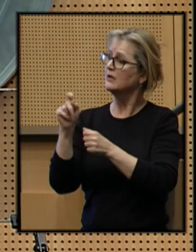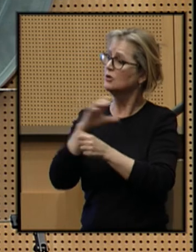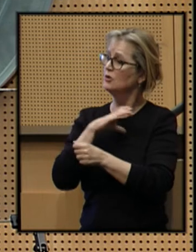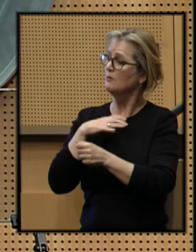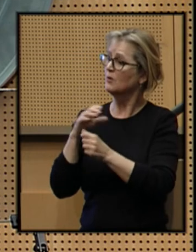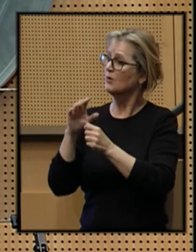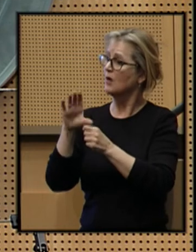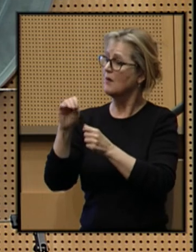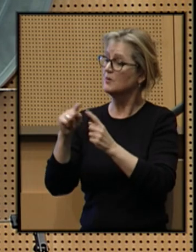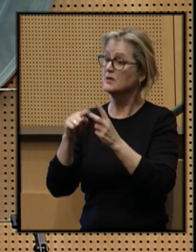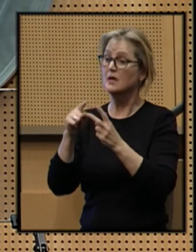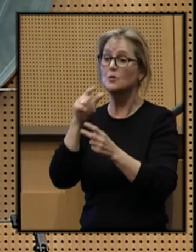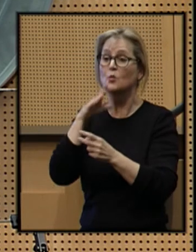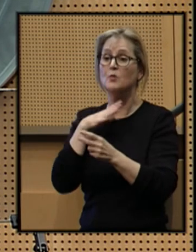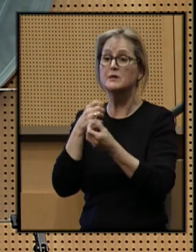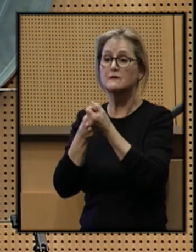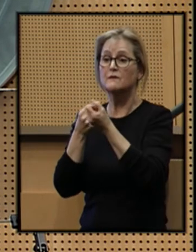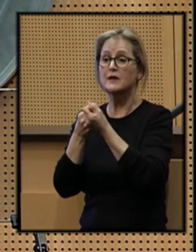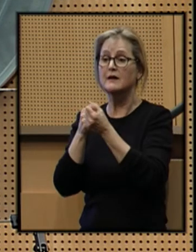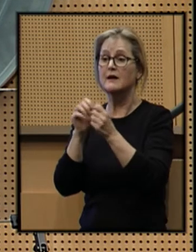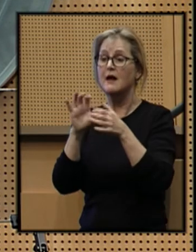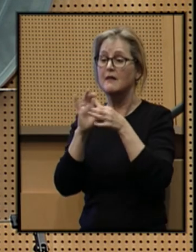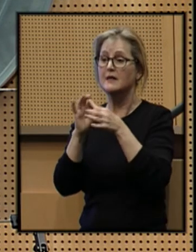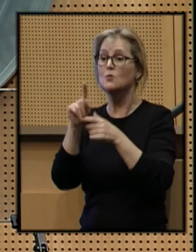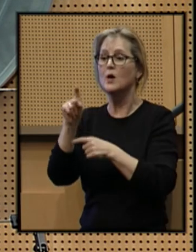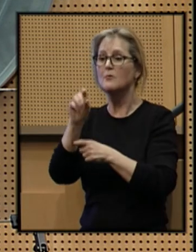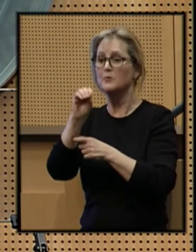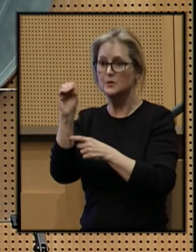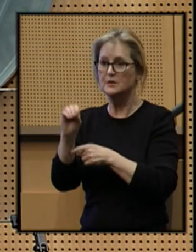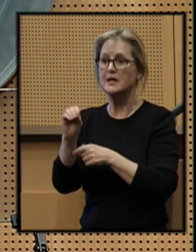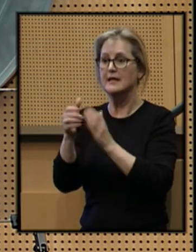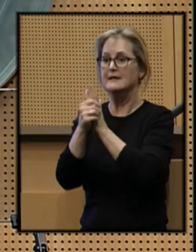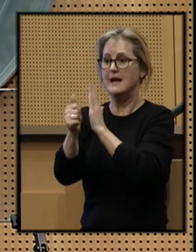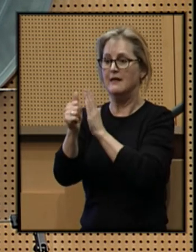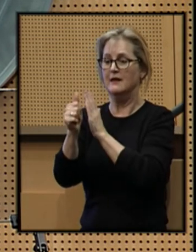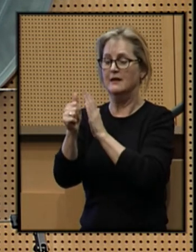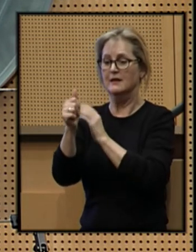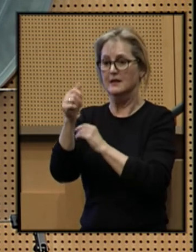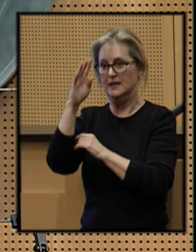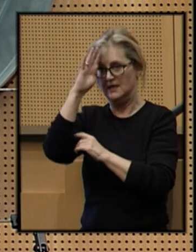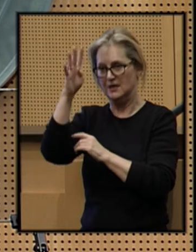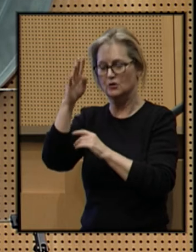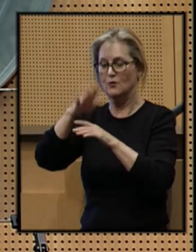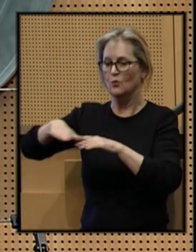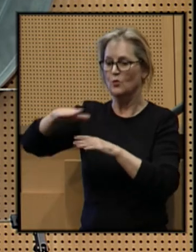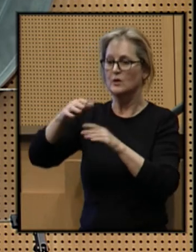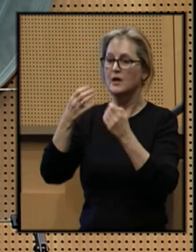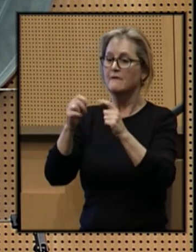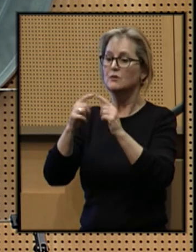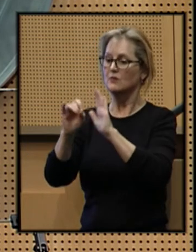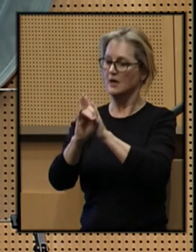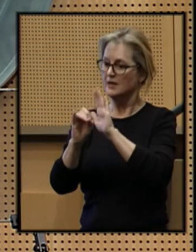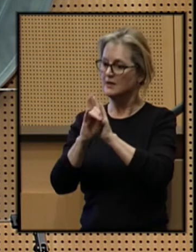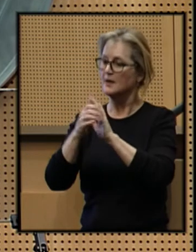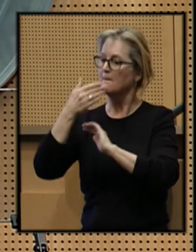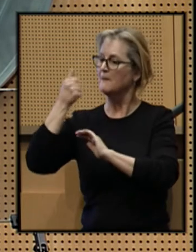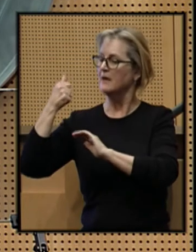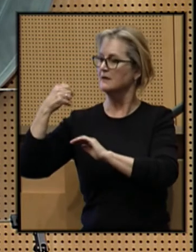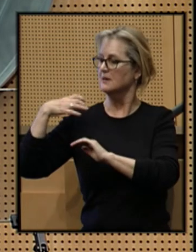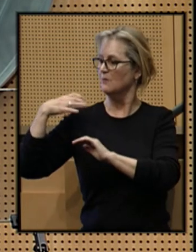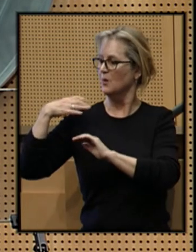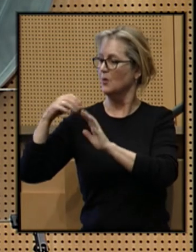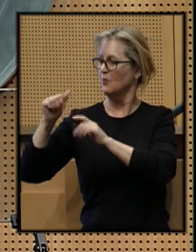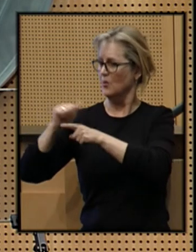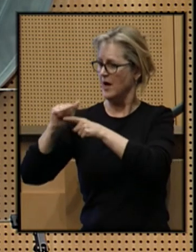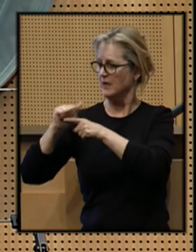and the Women's Funding Alliance in the 100% Talent Initiative, a regional effort to identify best employer practices